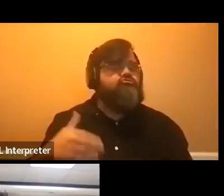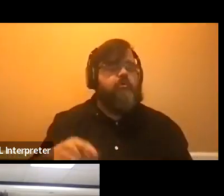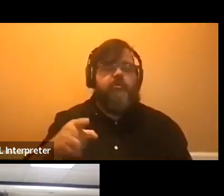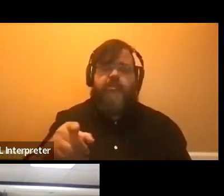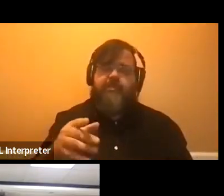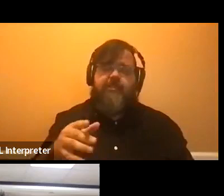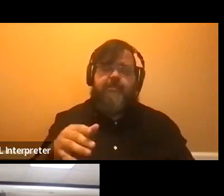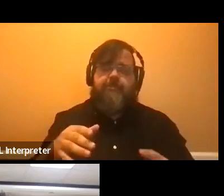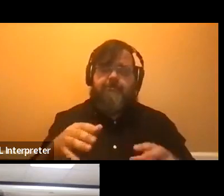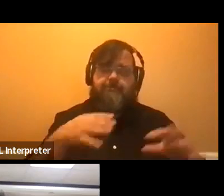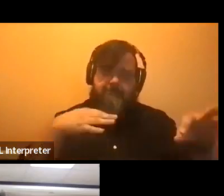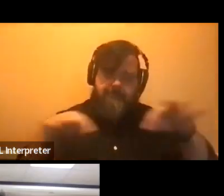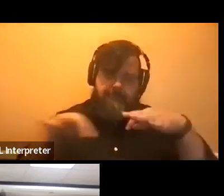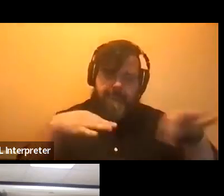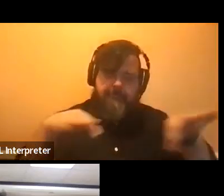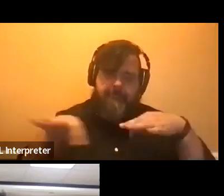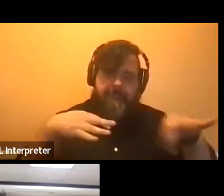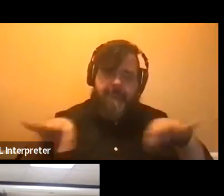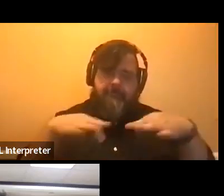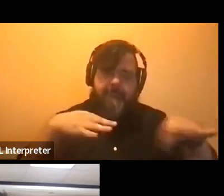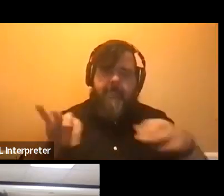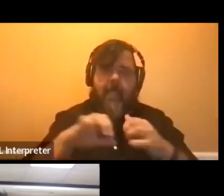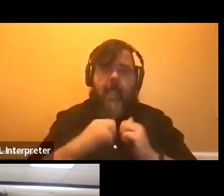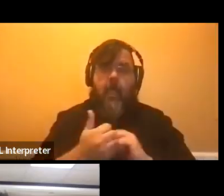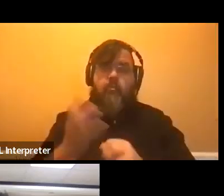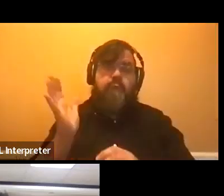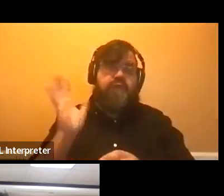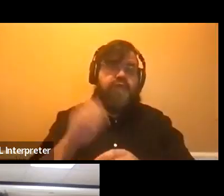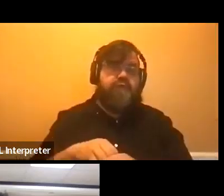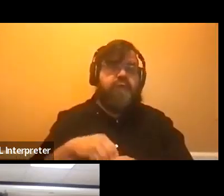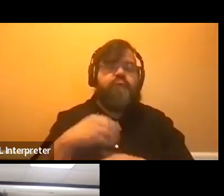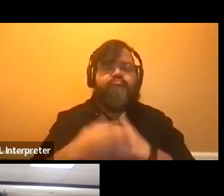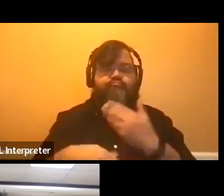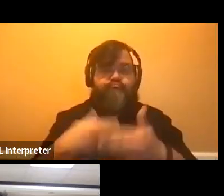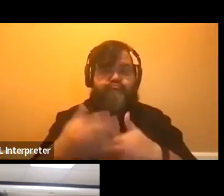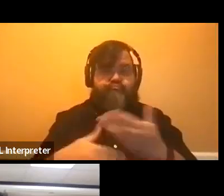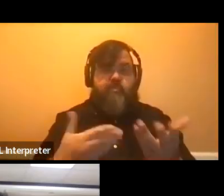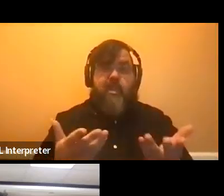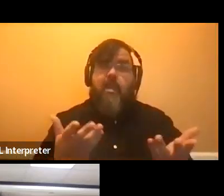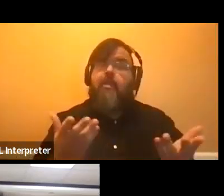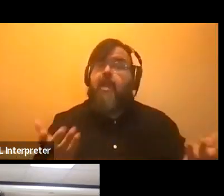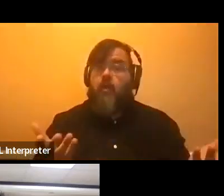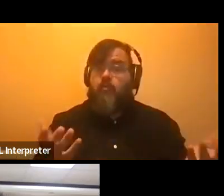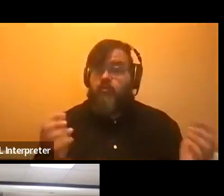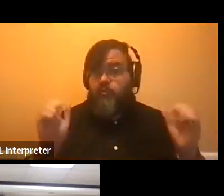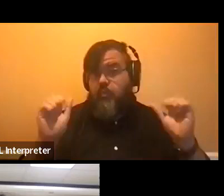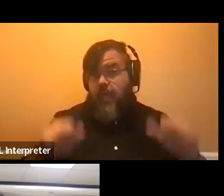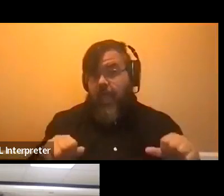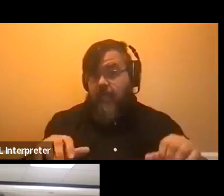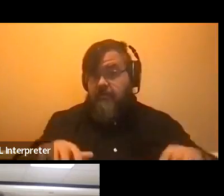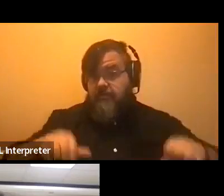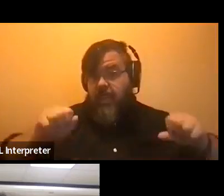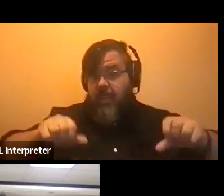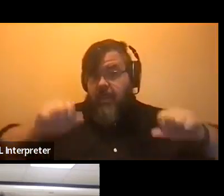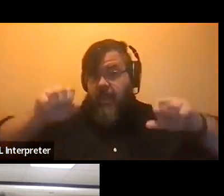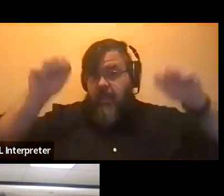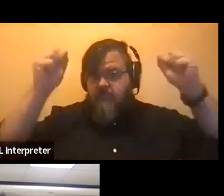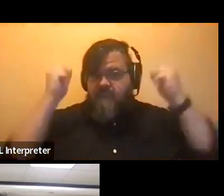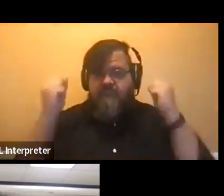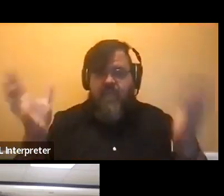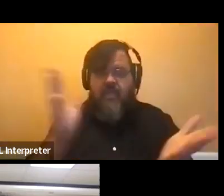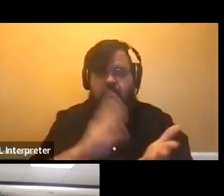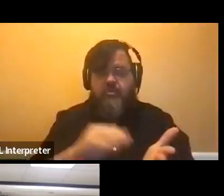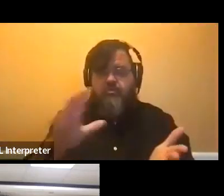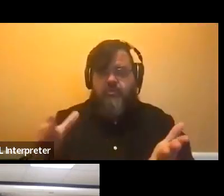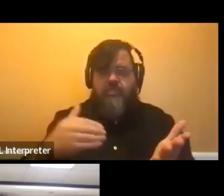requirements to complete that program. Now, you can certainly take more classes than that. Many students graduate with